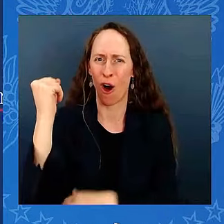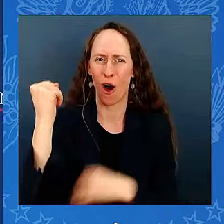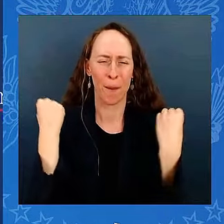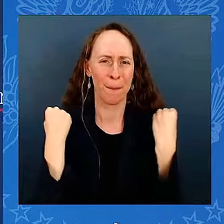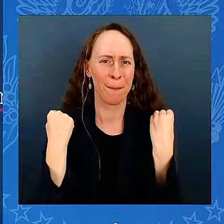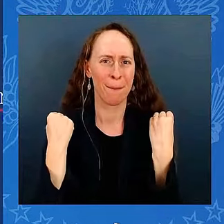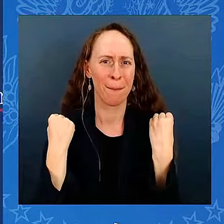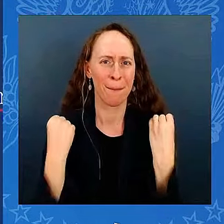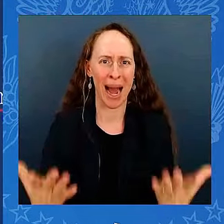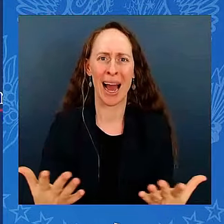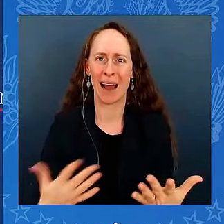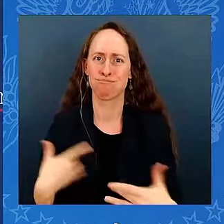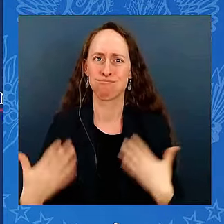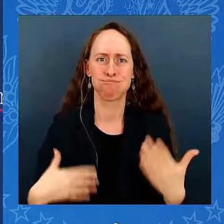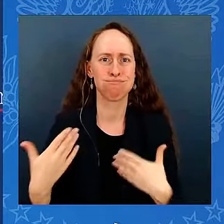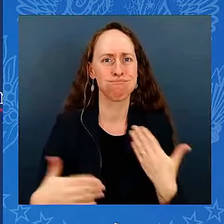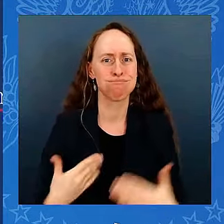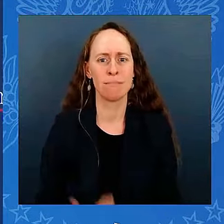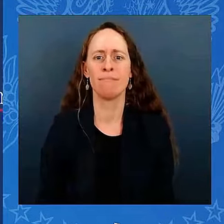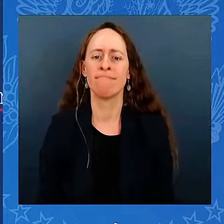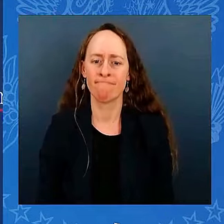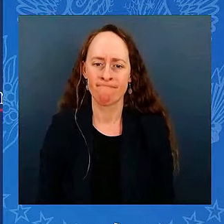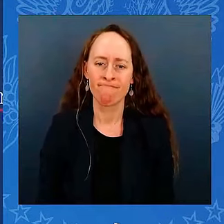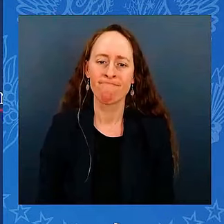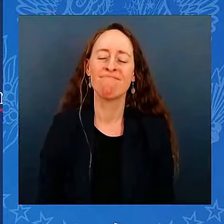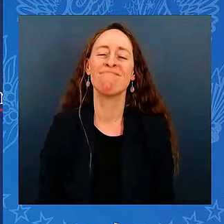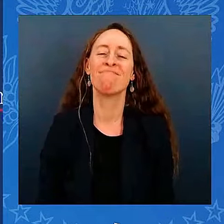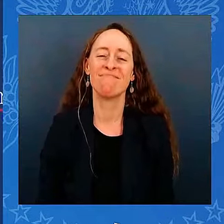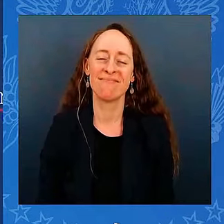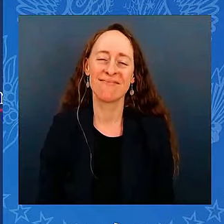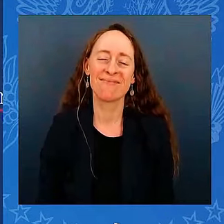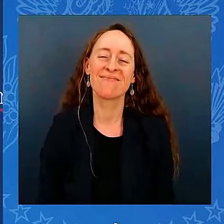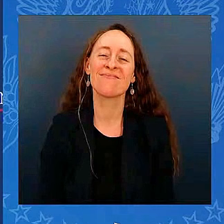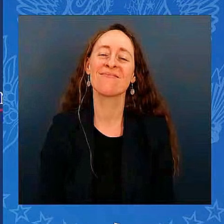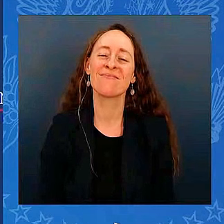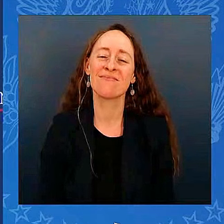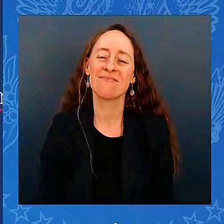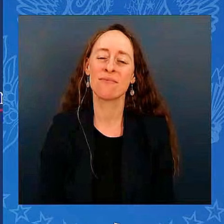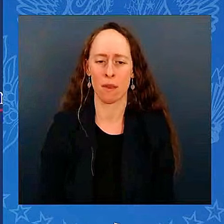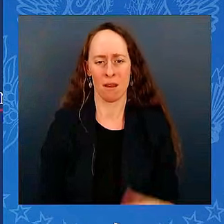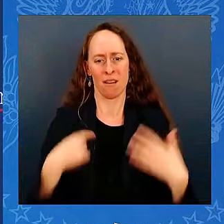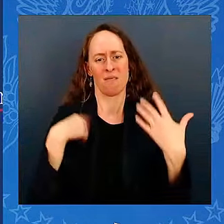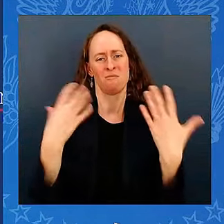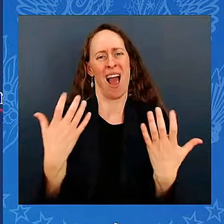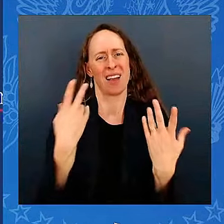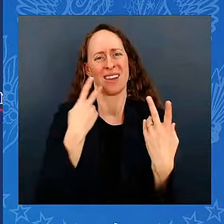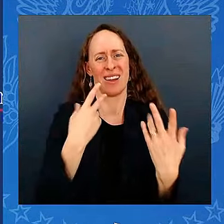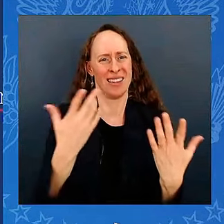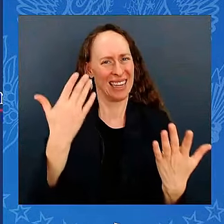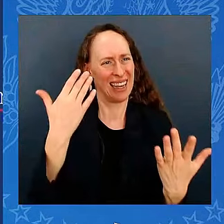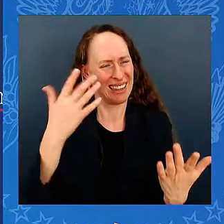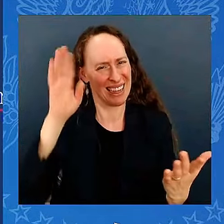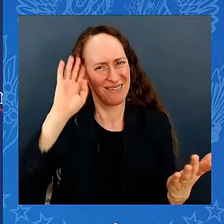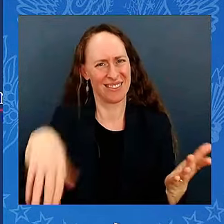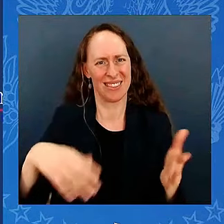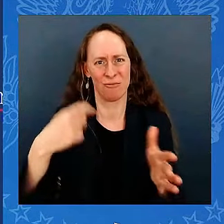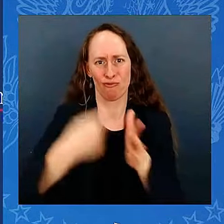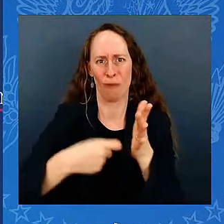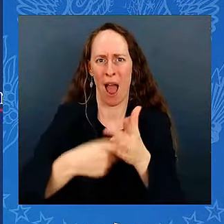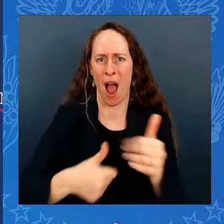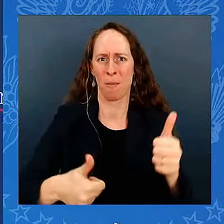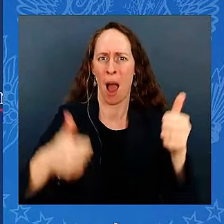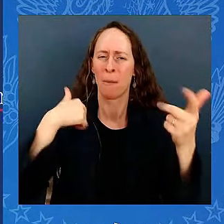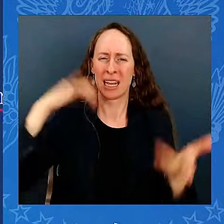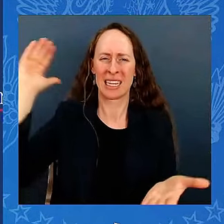pursued its mandate to bring inflation down. And that independence has served the country well. And by the